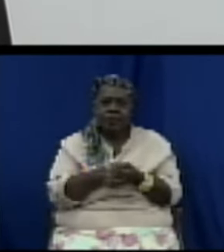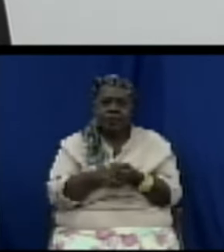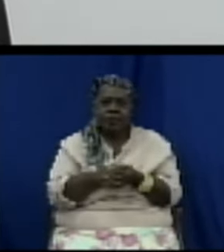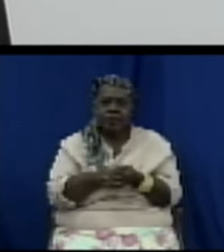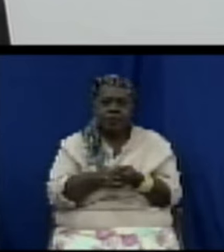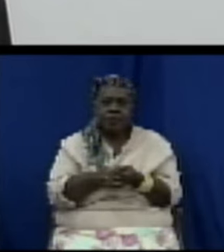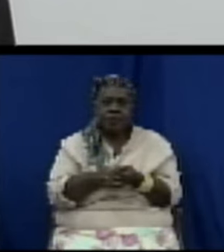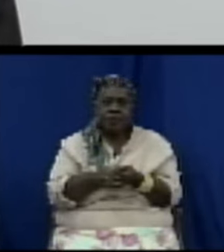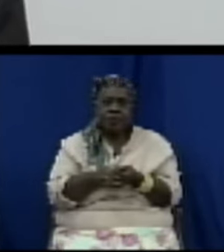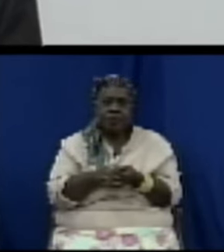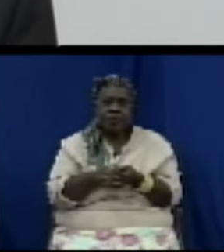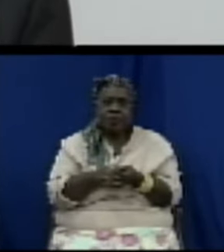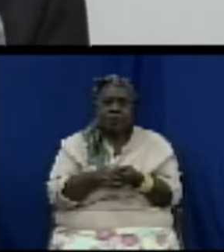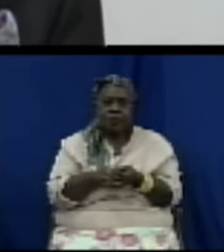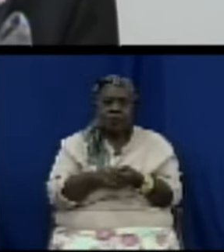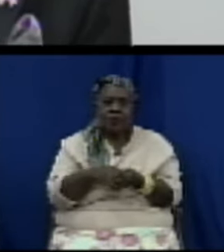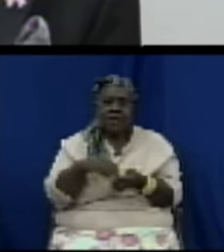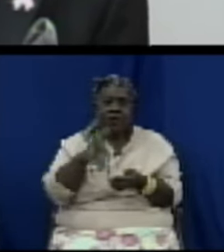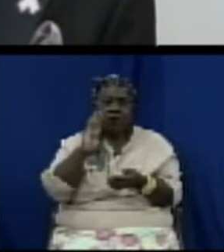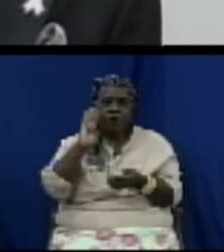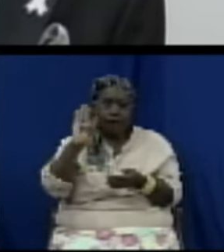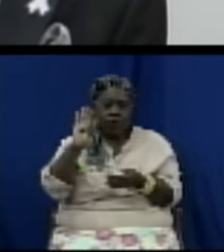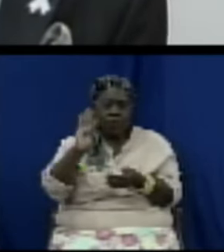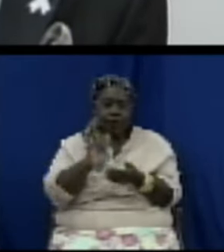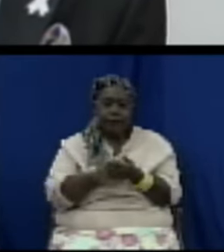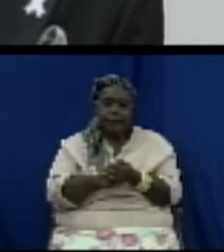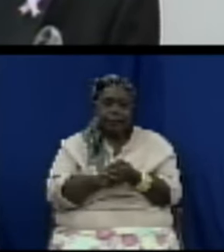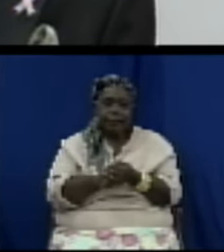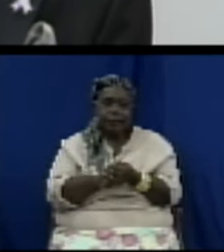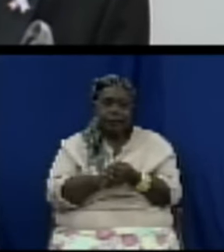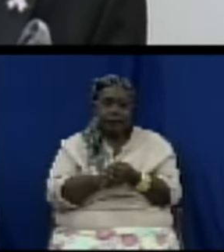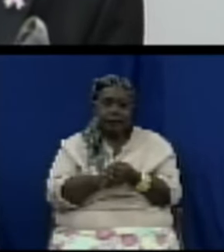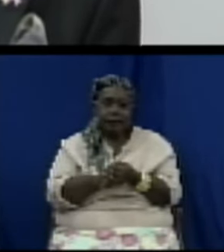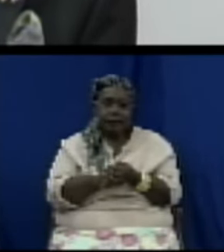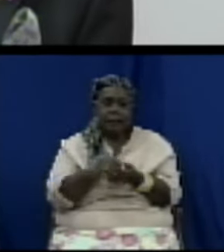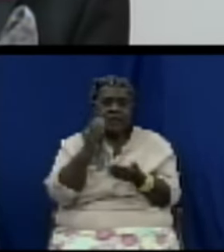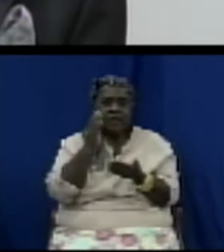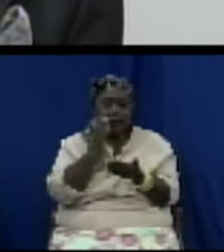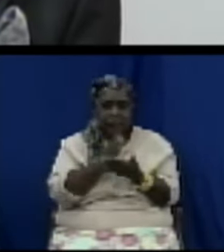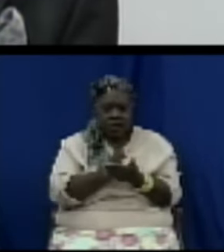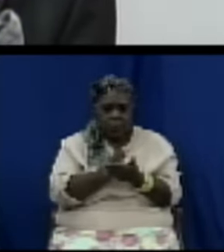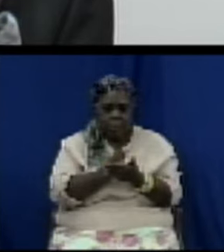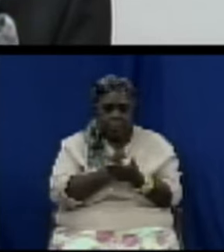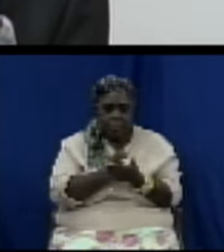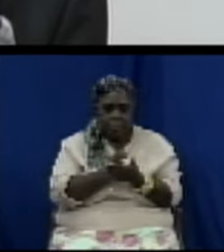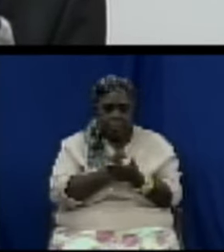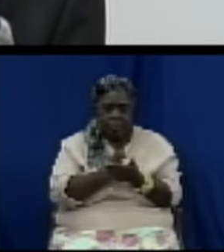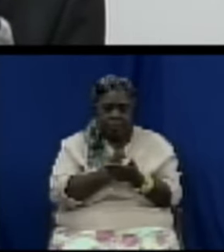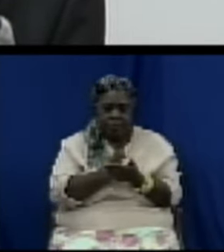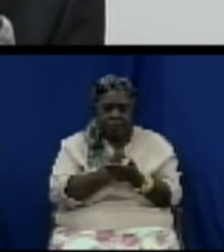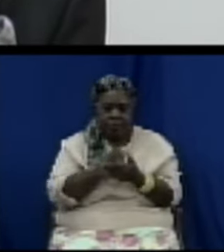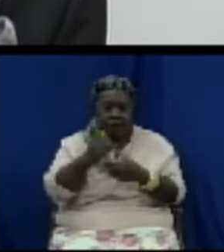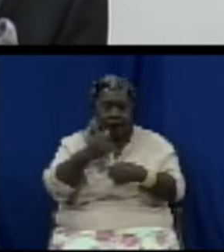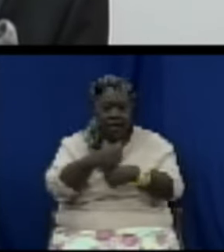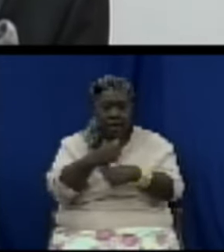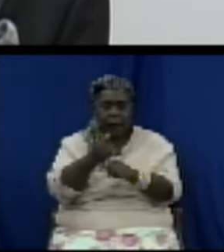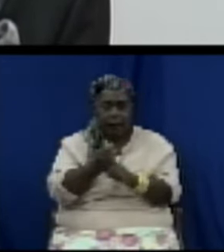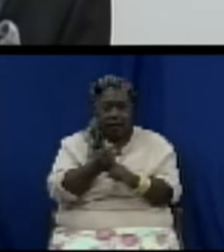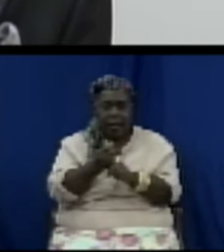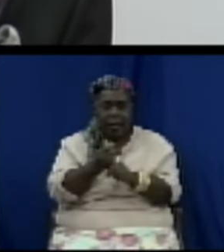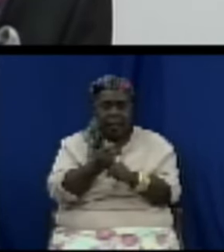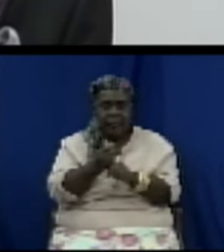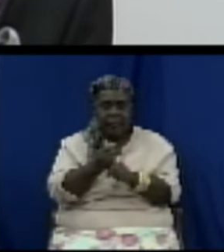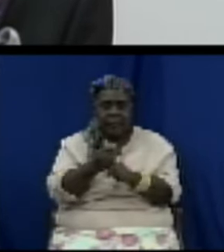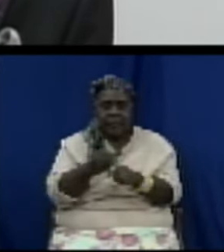four the prohibition of production and supply